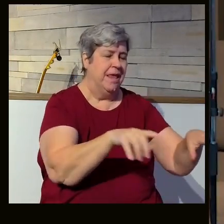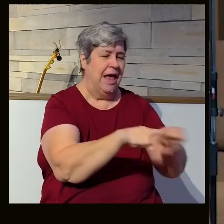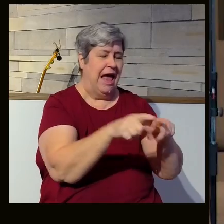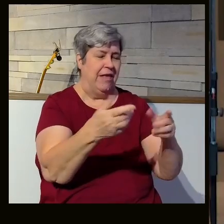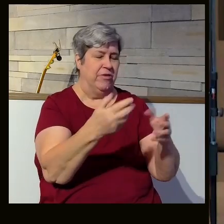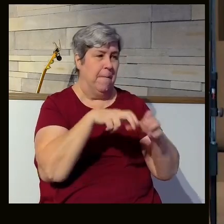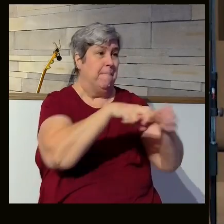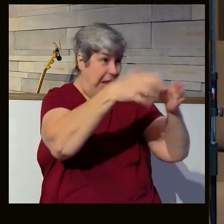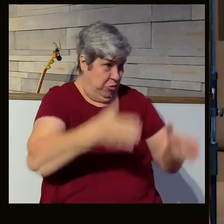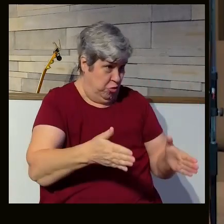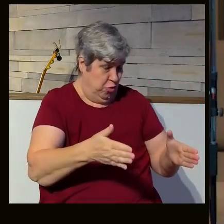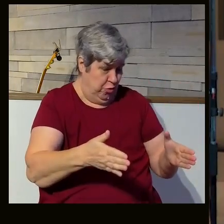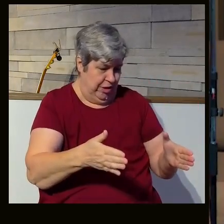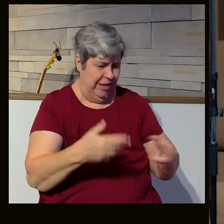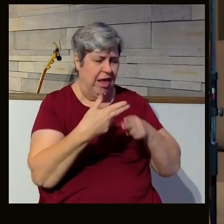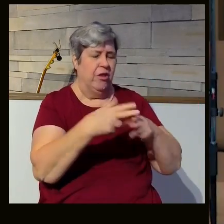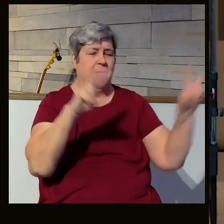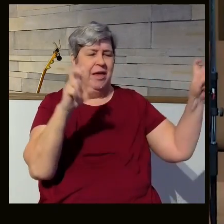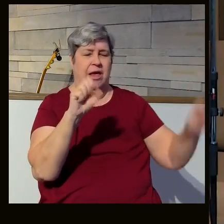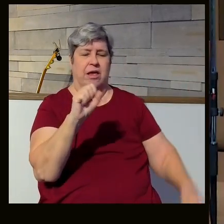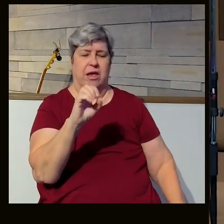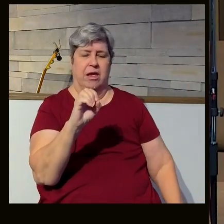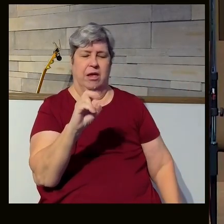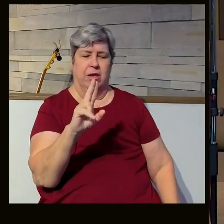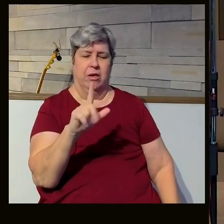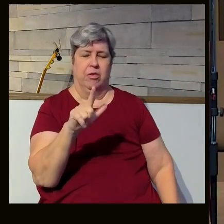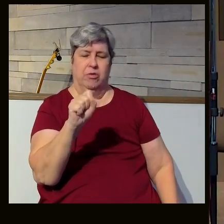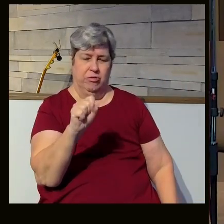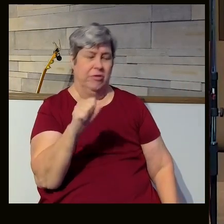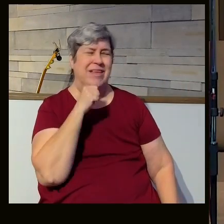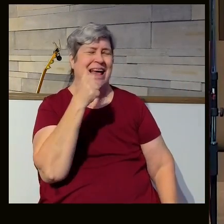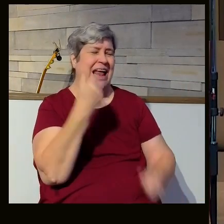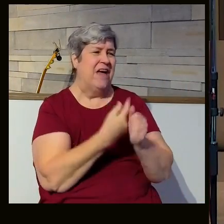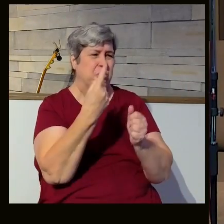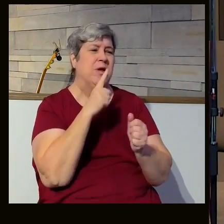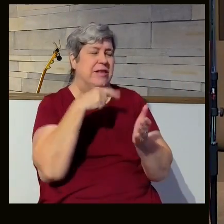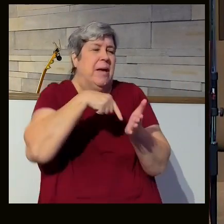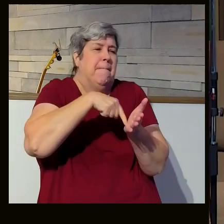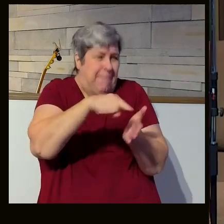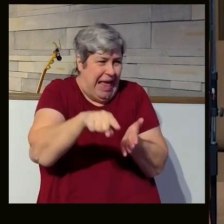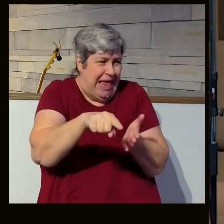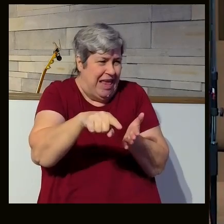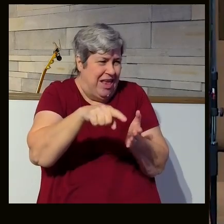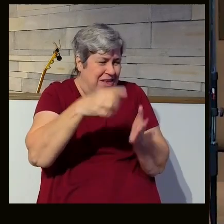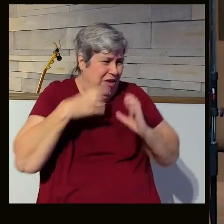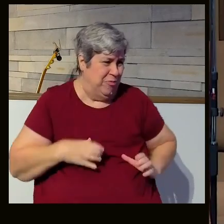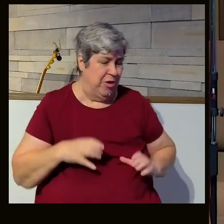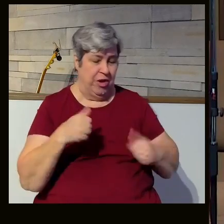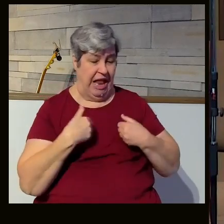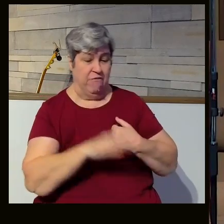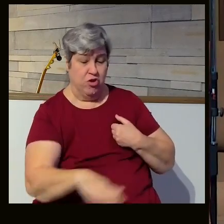passengers, their souls. And it's because not everyone on board is a paying passenger. You can have